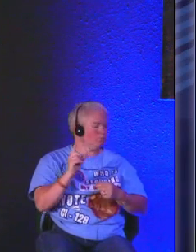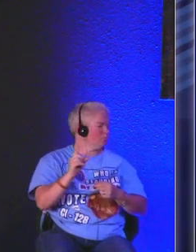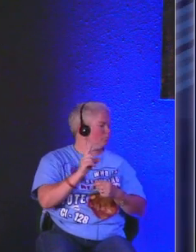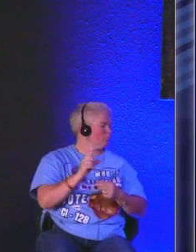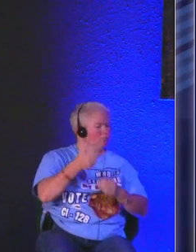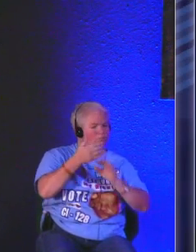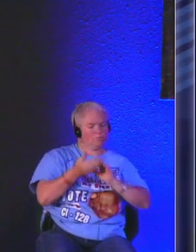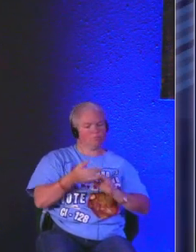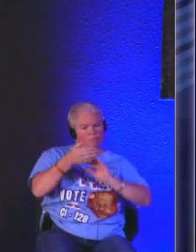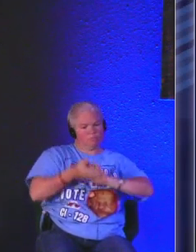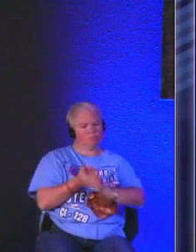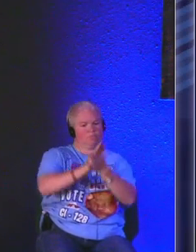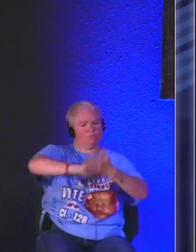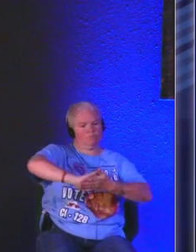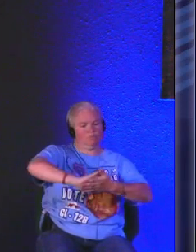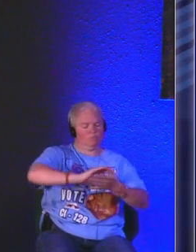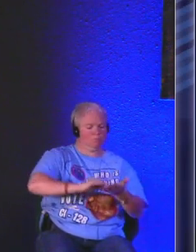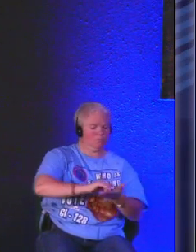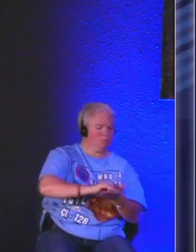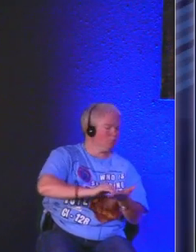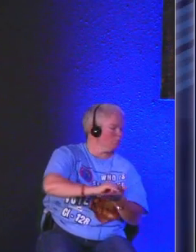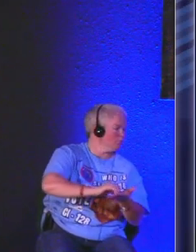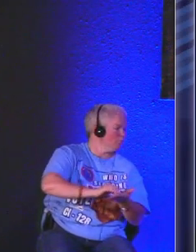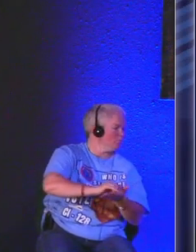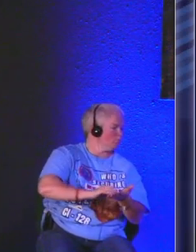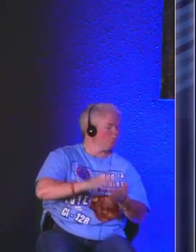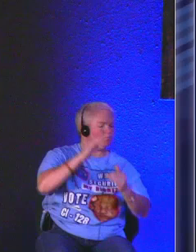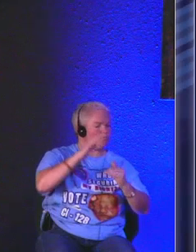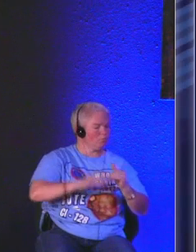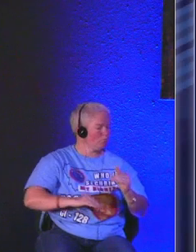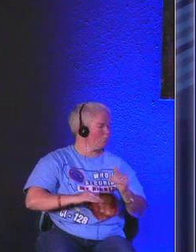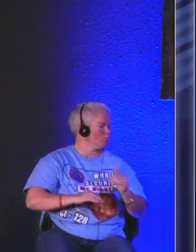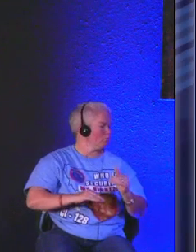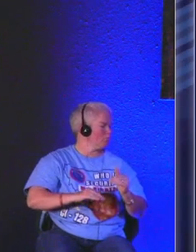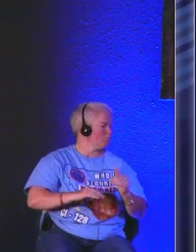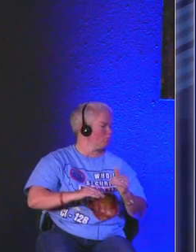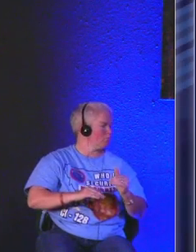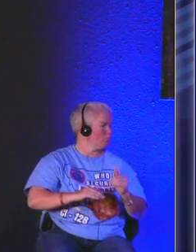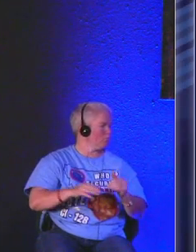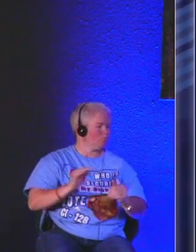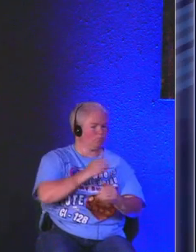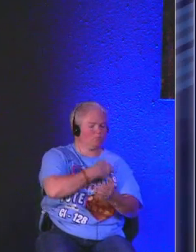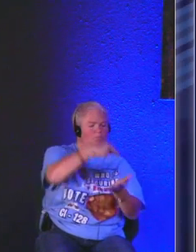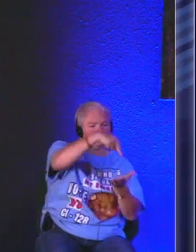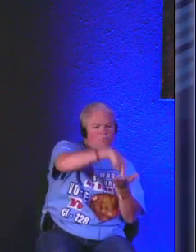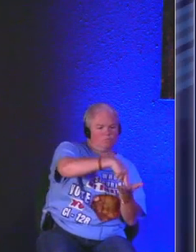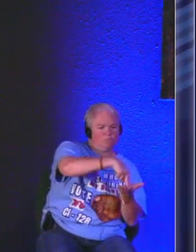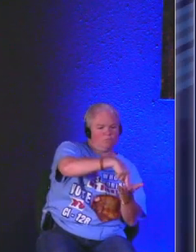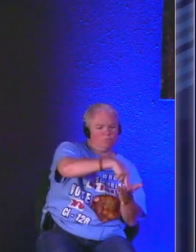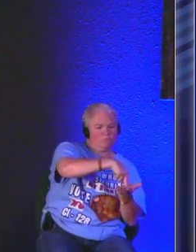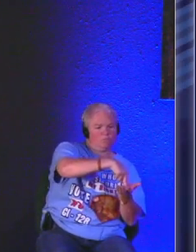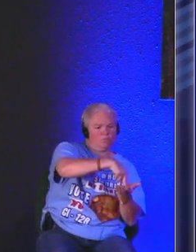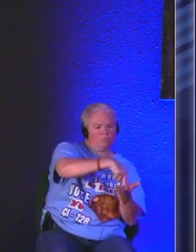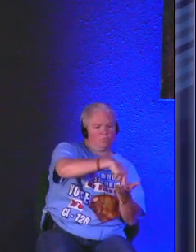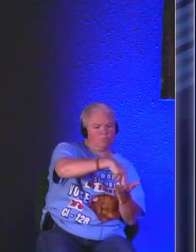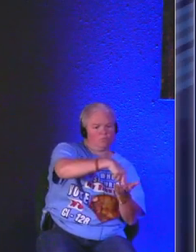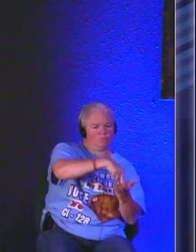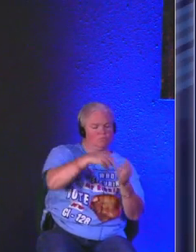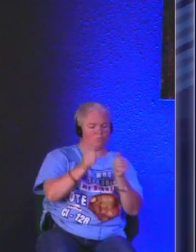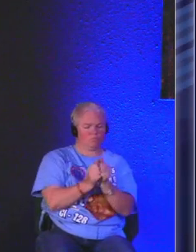and we just become weary yet we are to stand steadfast